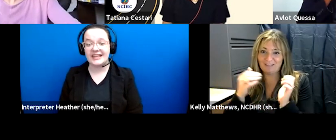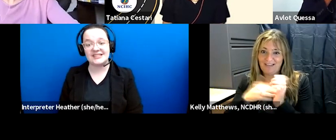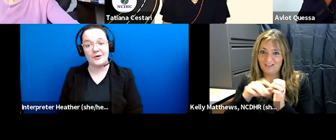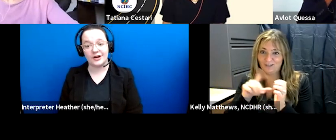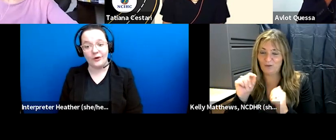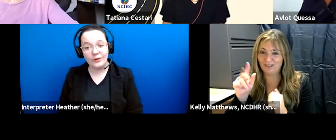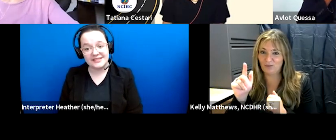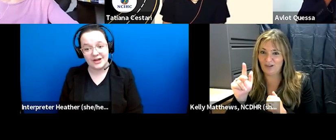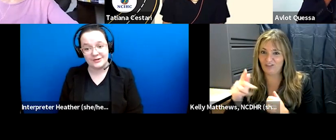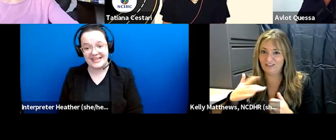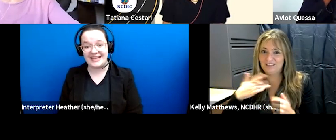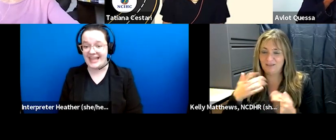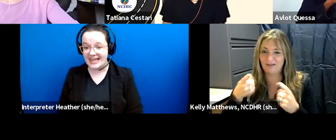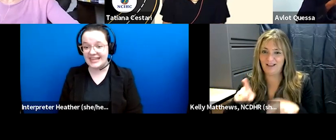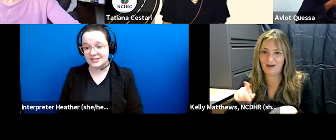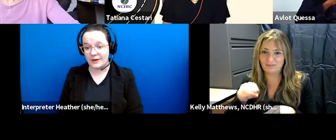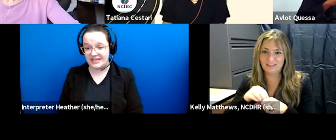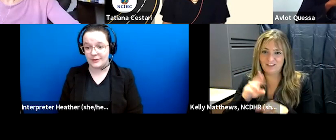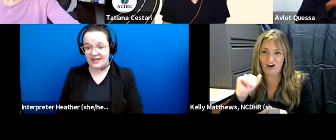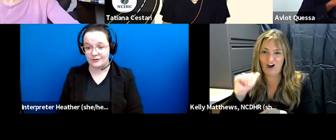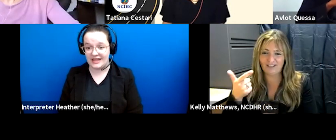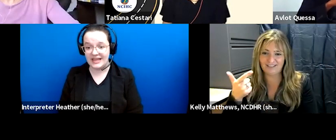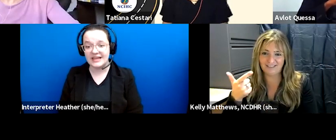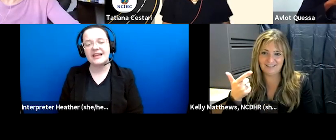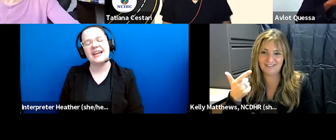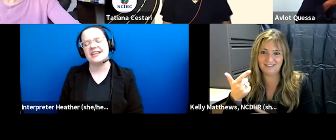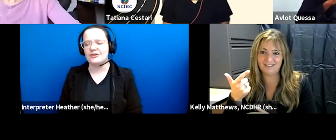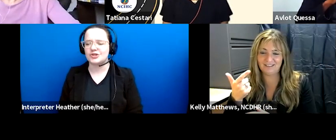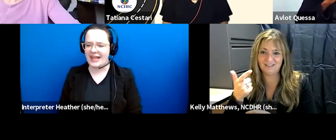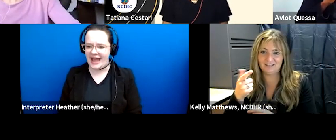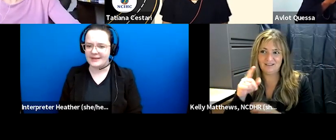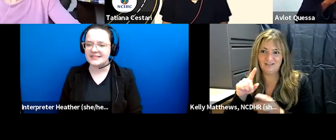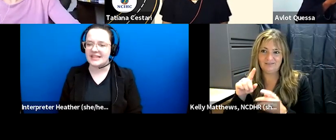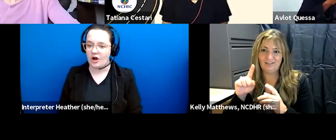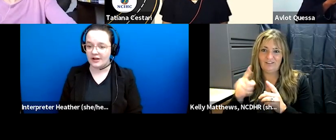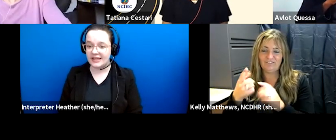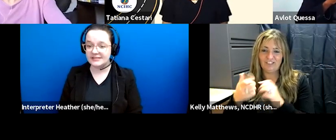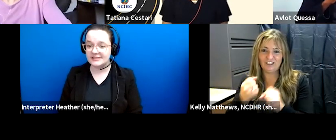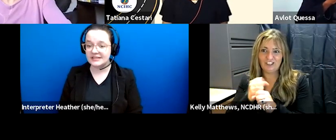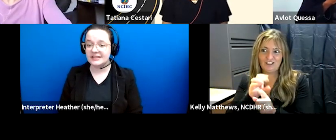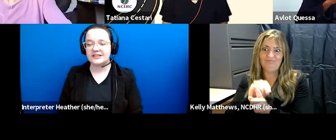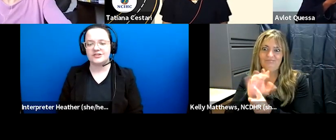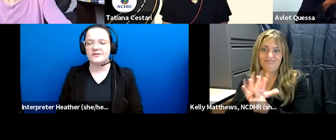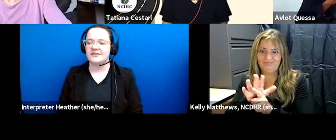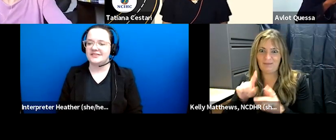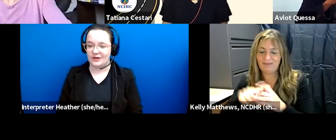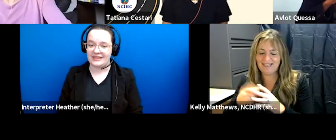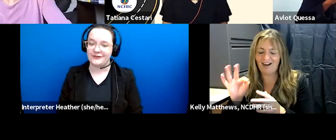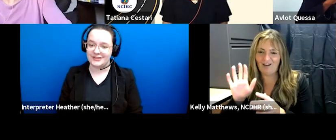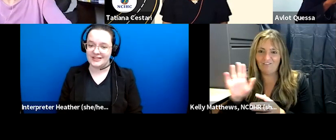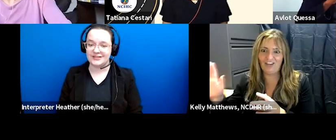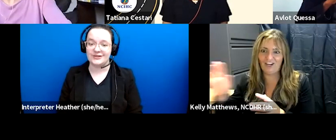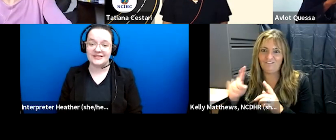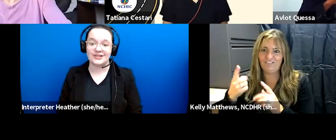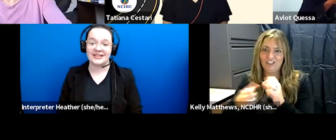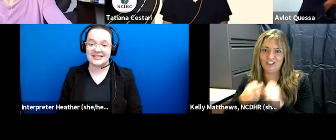and so our goal is to host it again in 2023 it usually happens in august so that